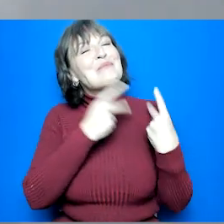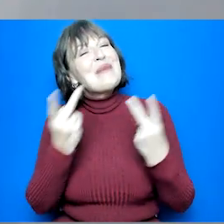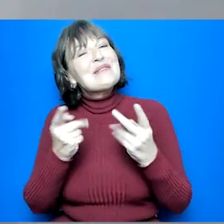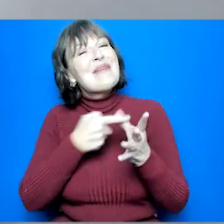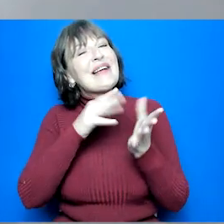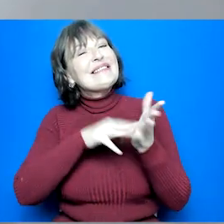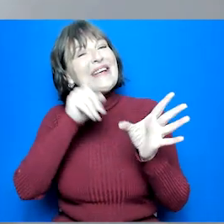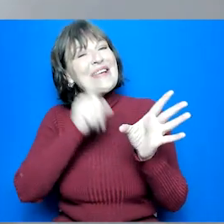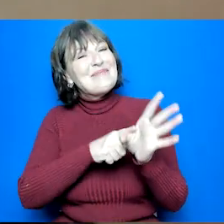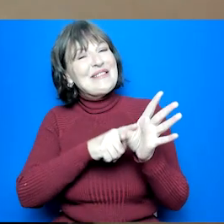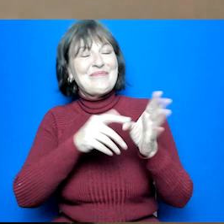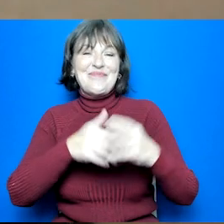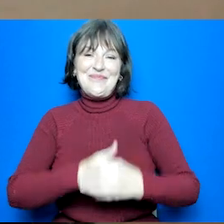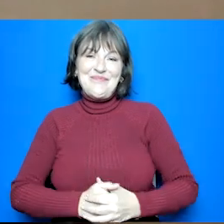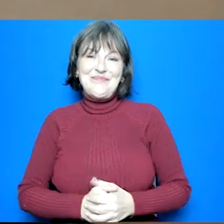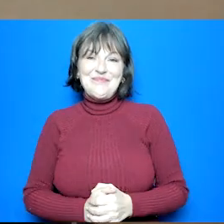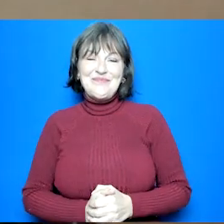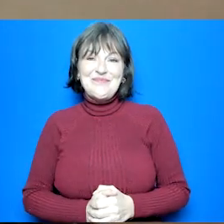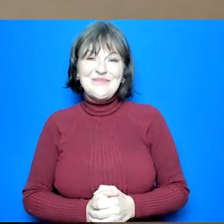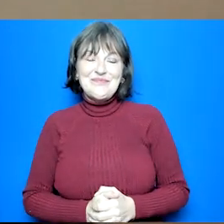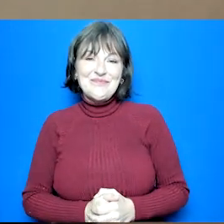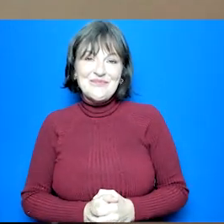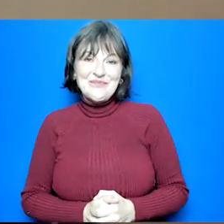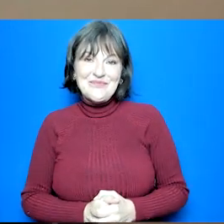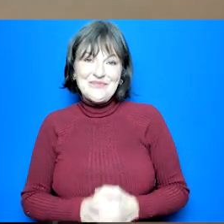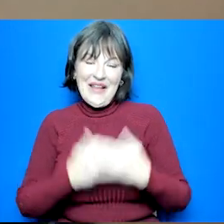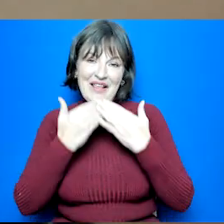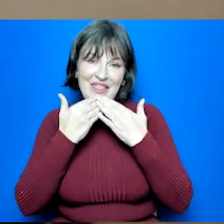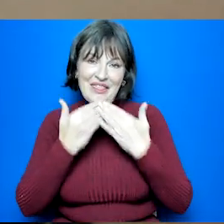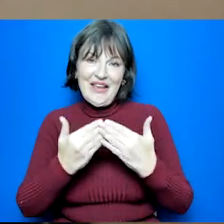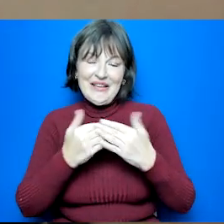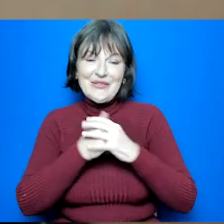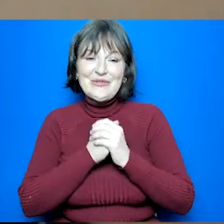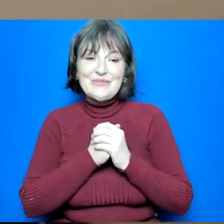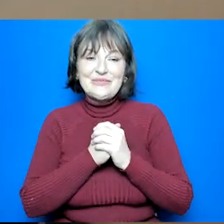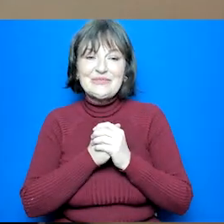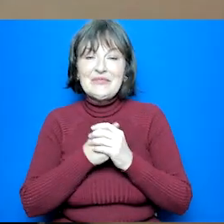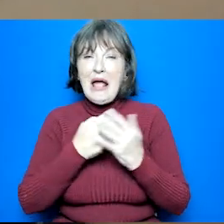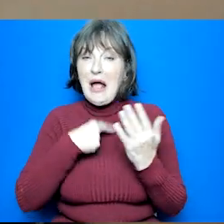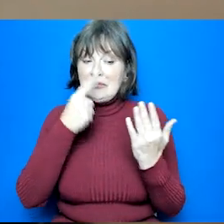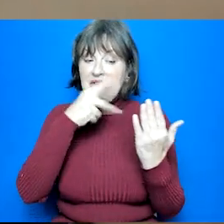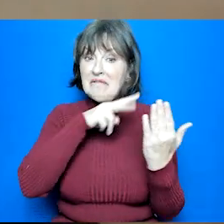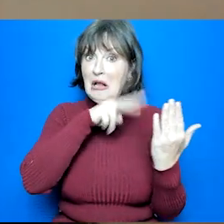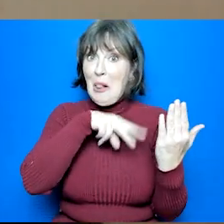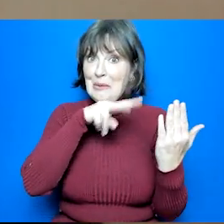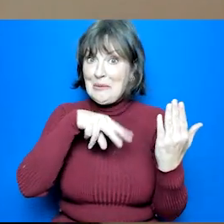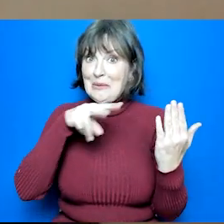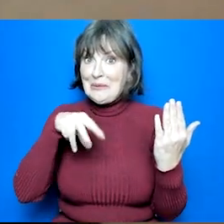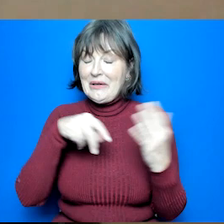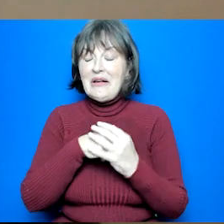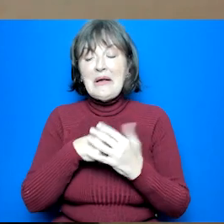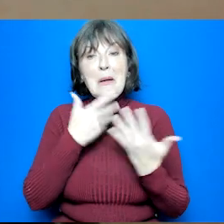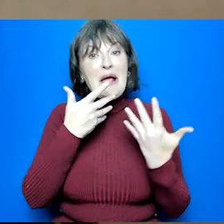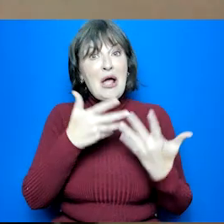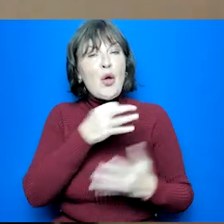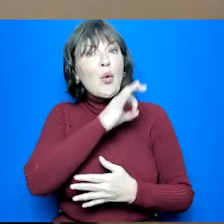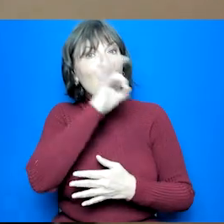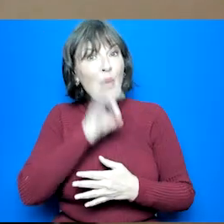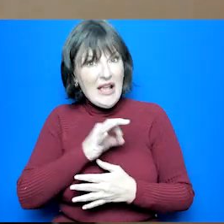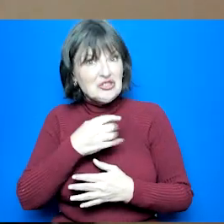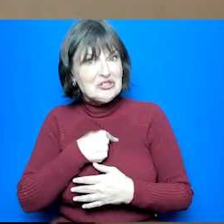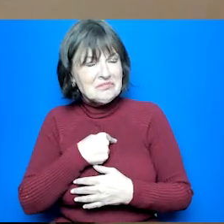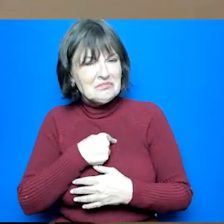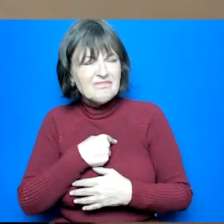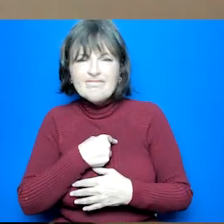guys thanks Katie I've been having a look while Katie was speaking and we've got a question here about